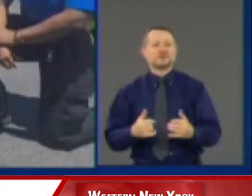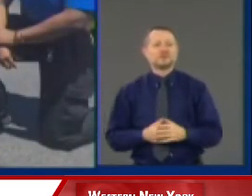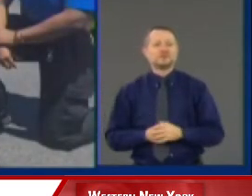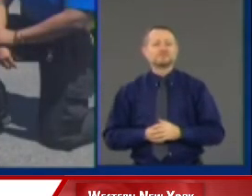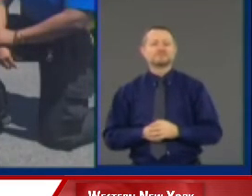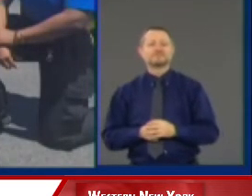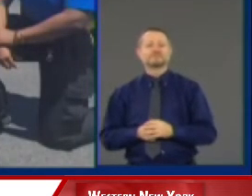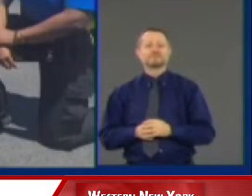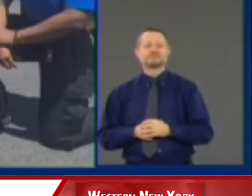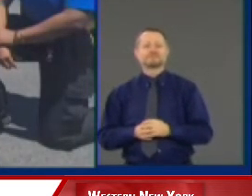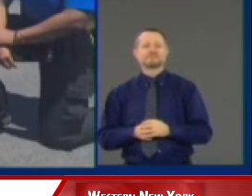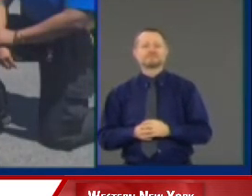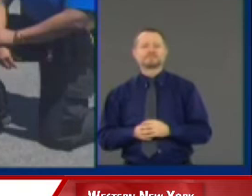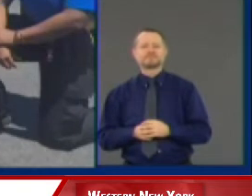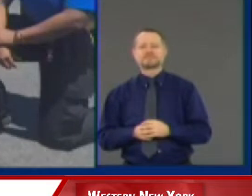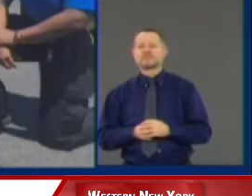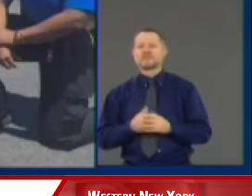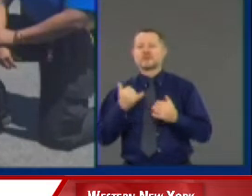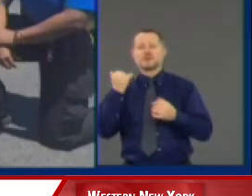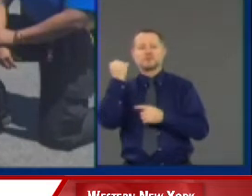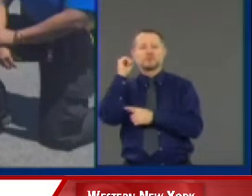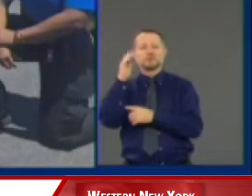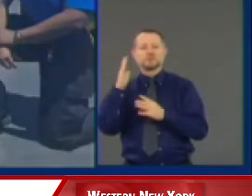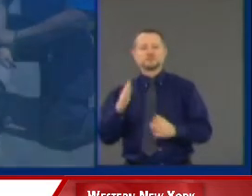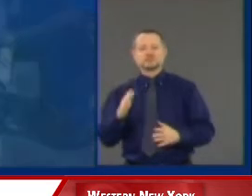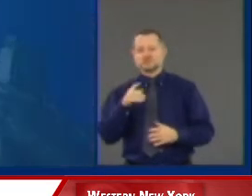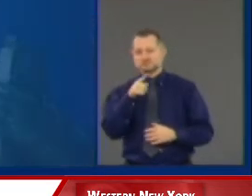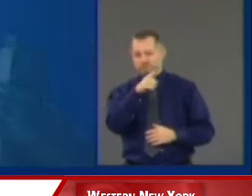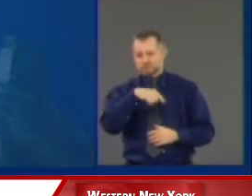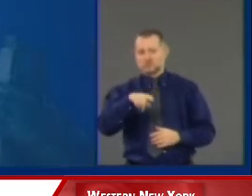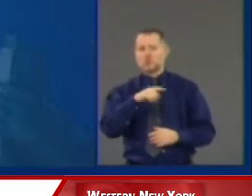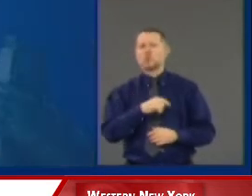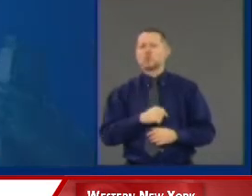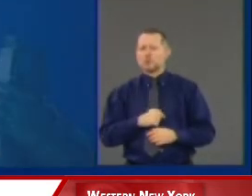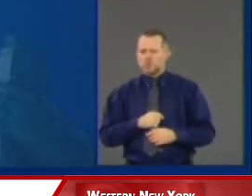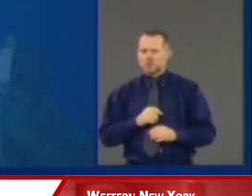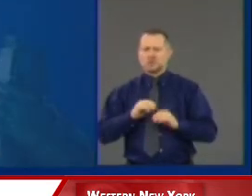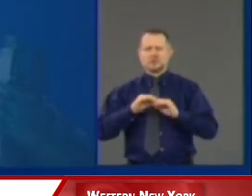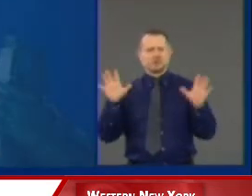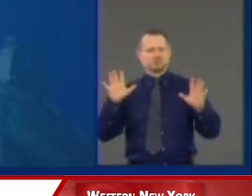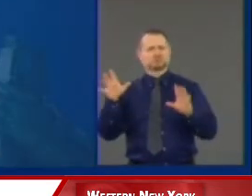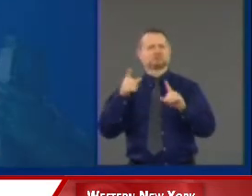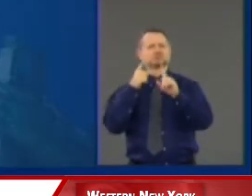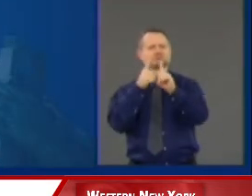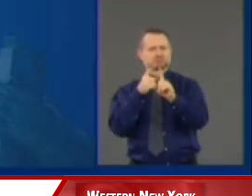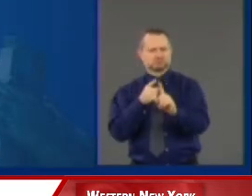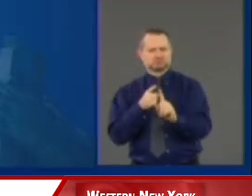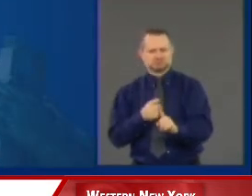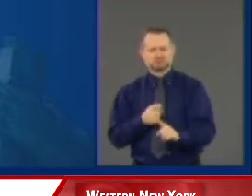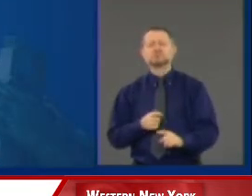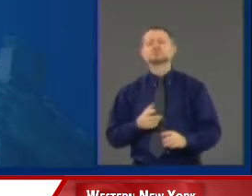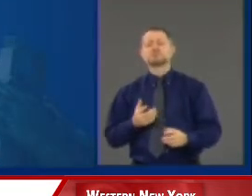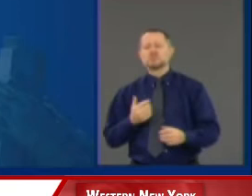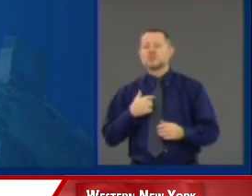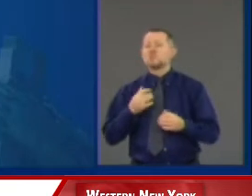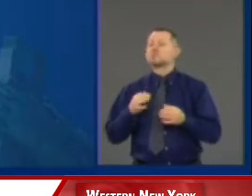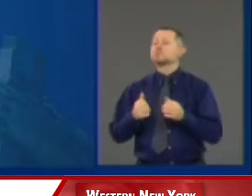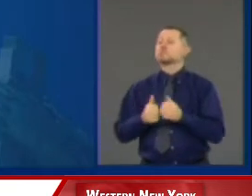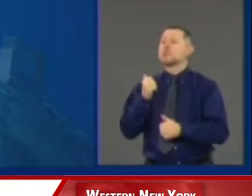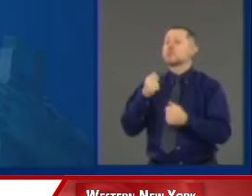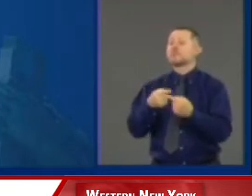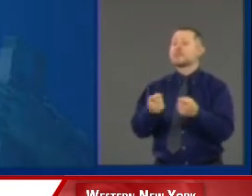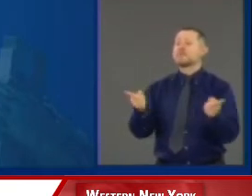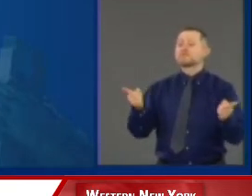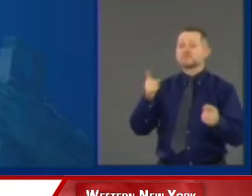And the protesters are making a point. And most of them are making a smart, sensible